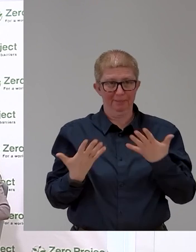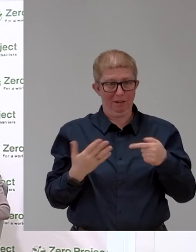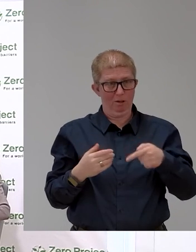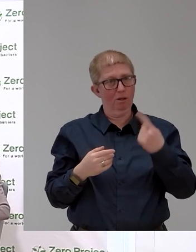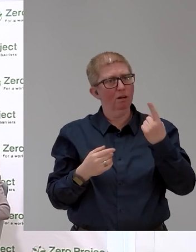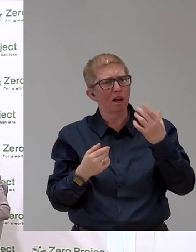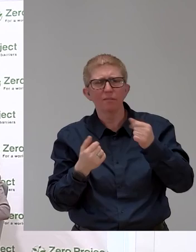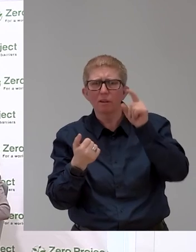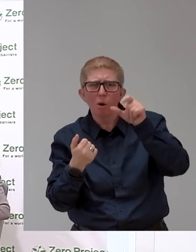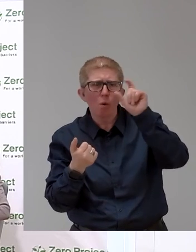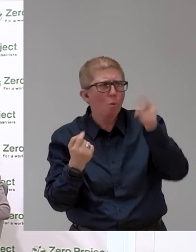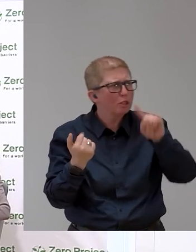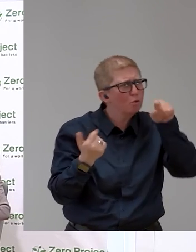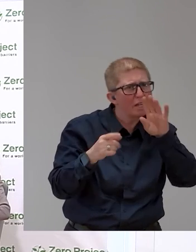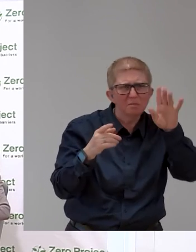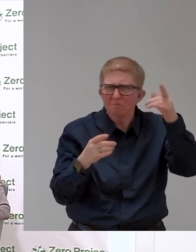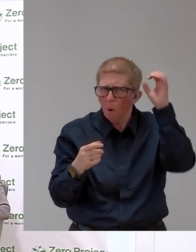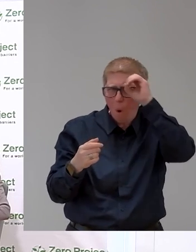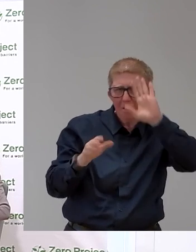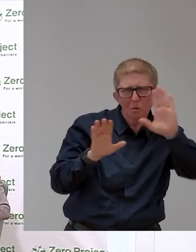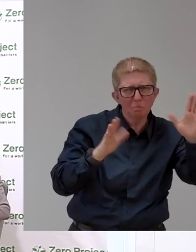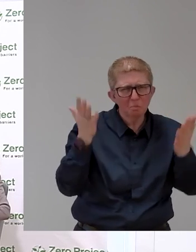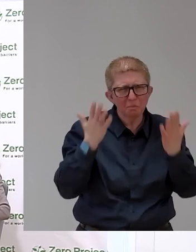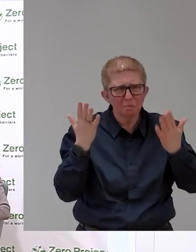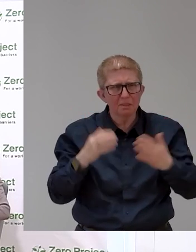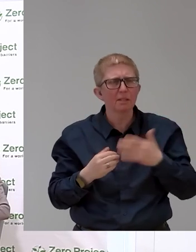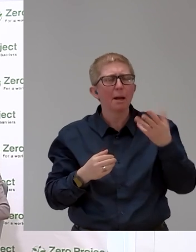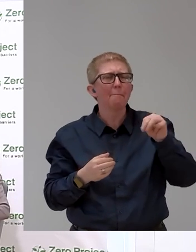evaluations. Markus, this time you go first, please. What do you think?